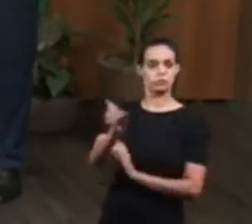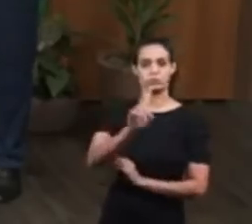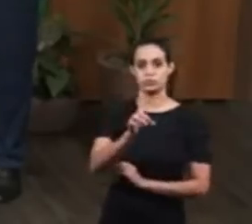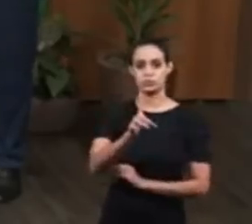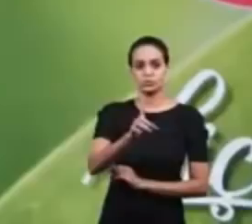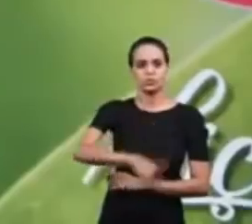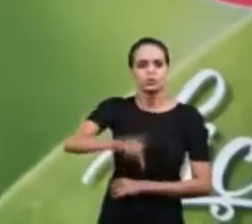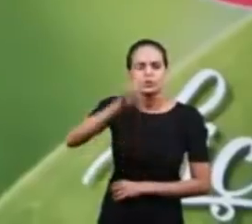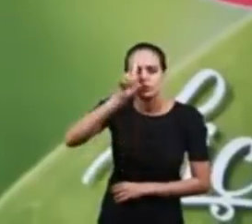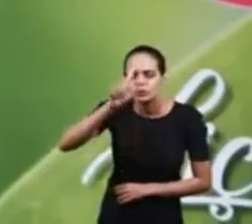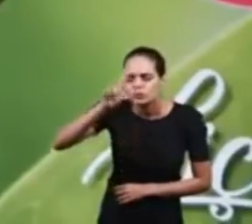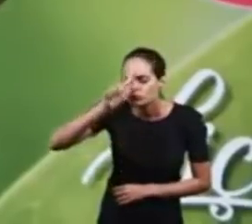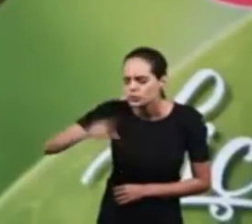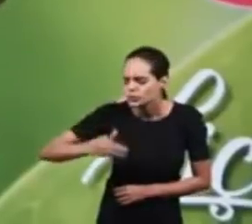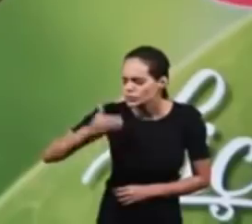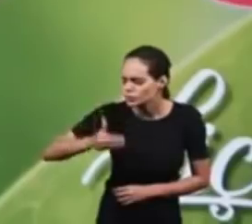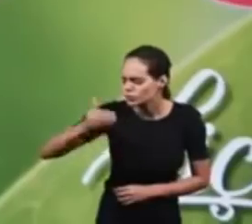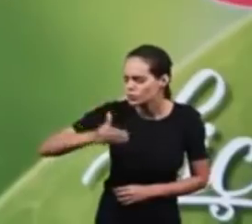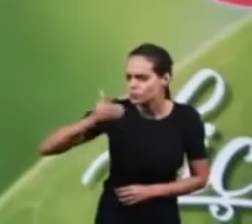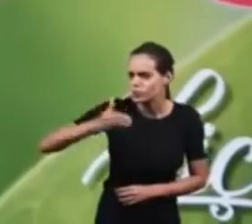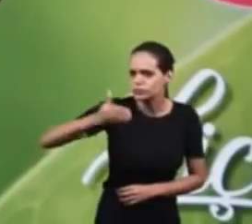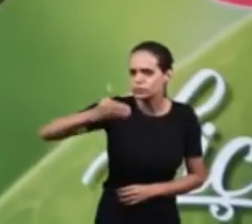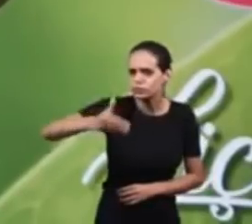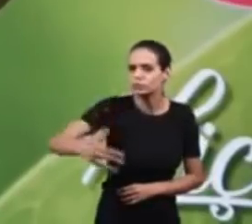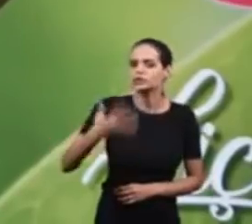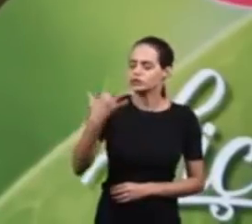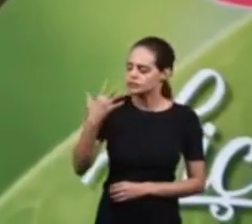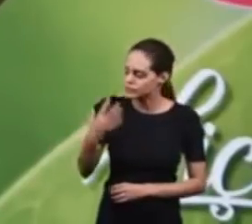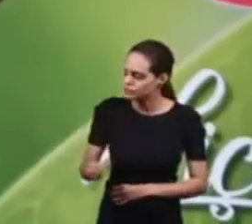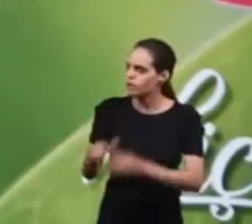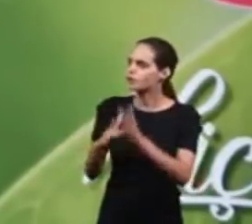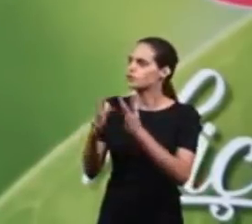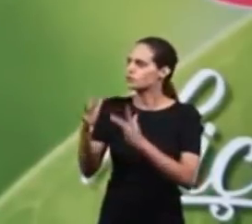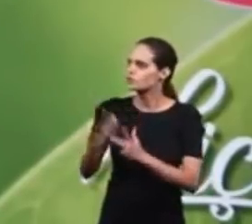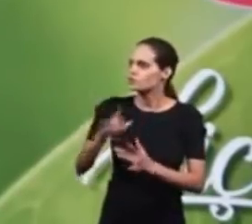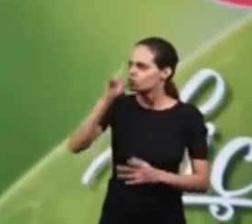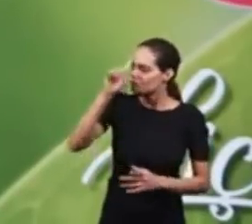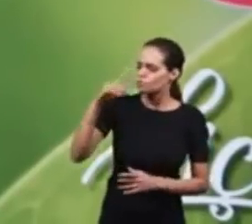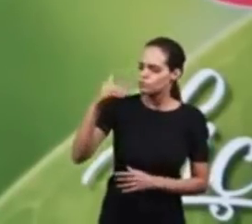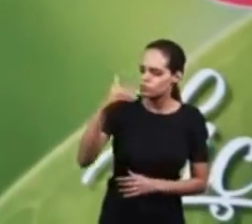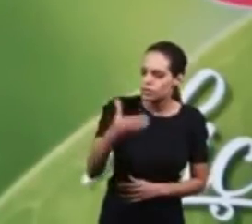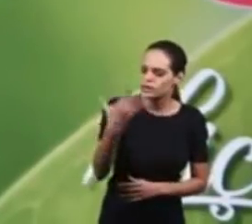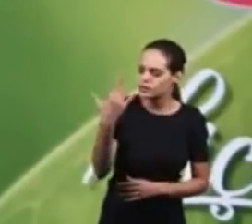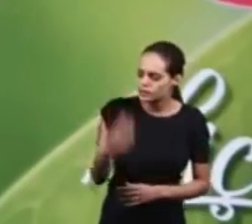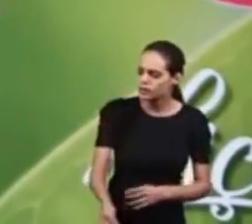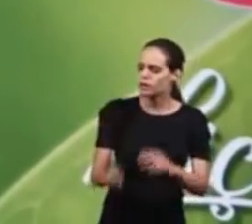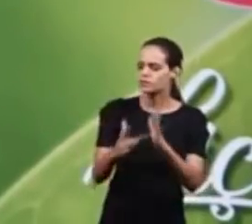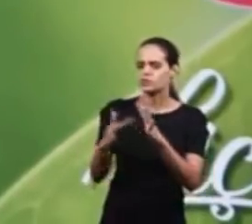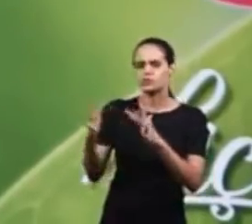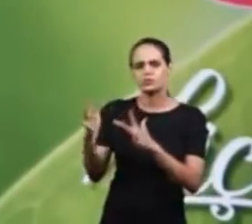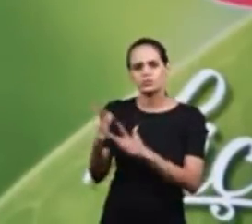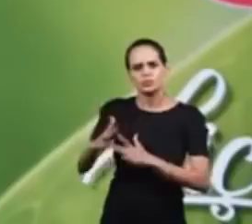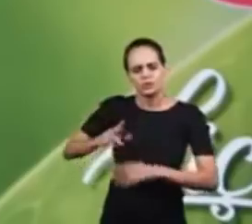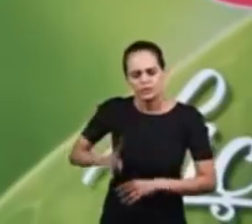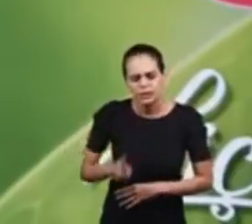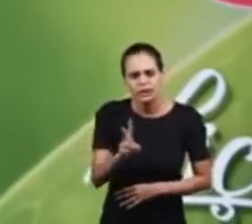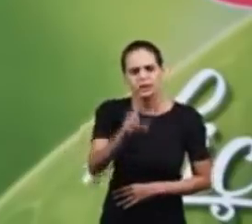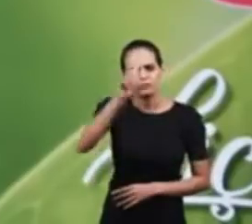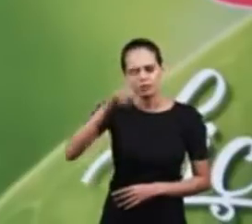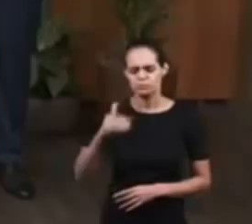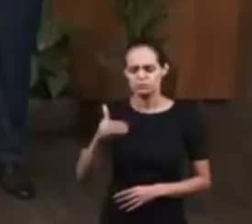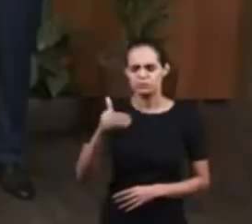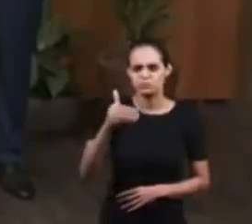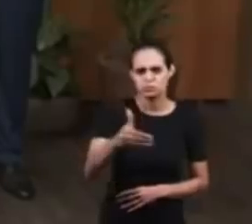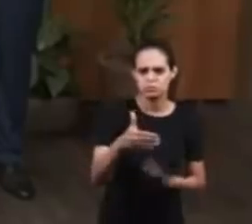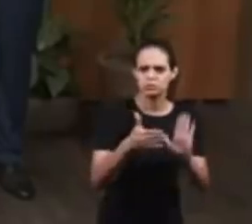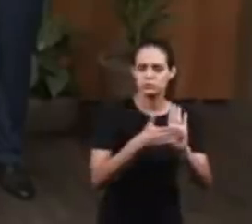In It is a process of growth. And knowledge of God. Through